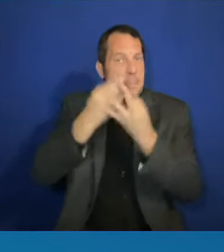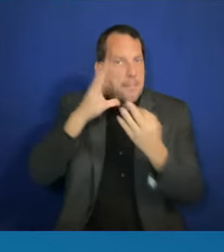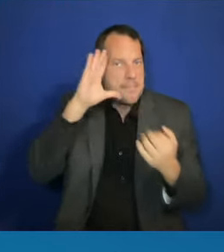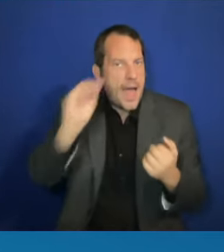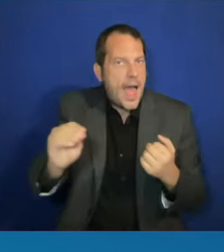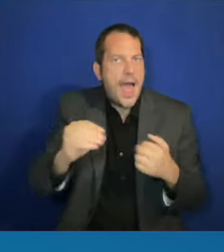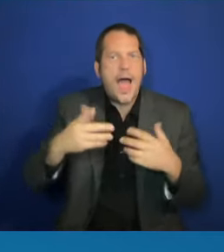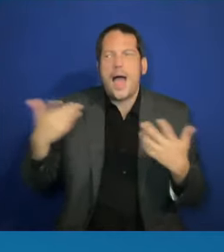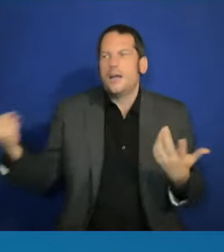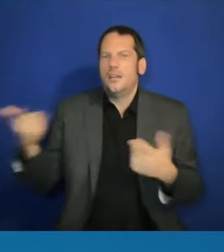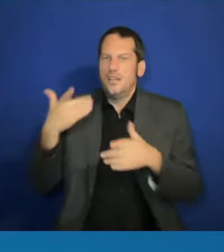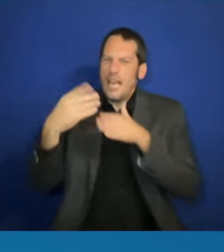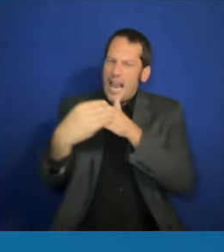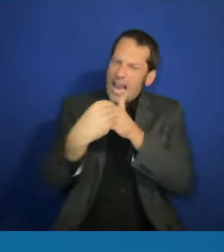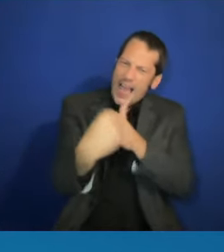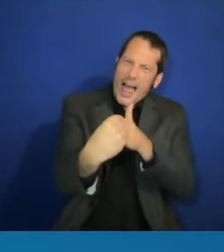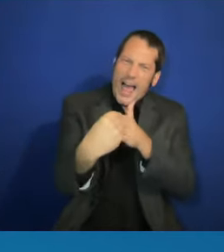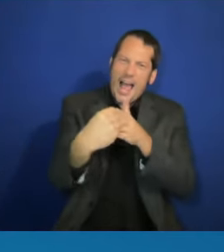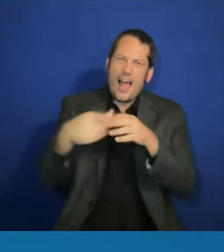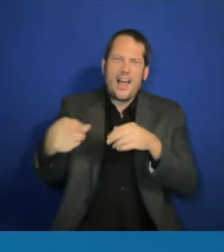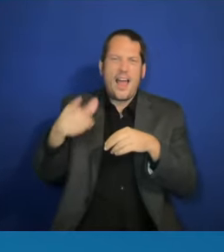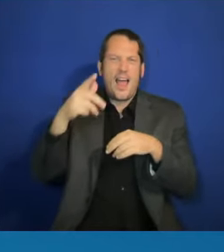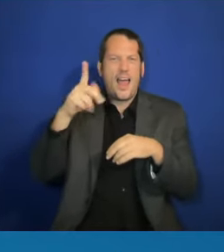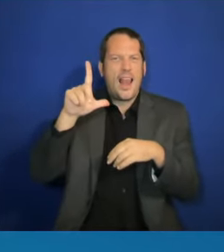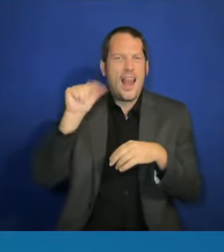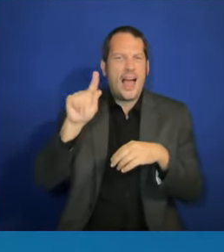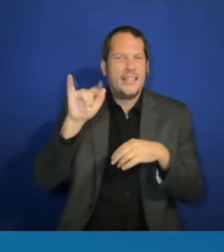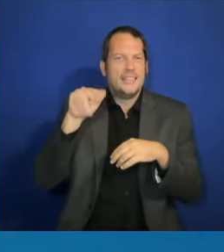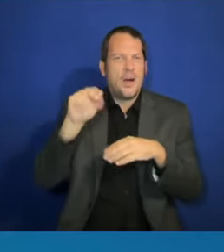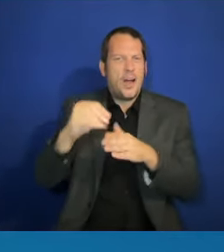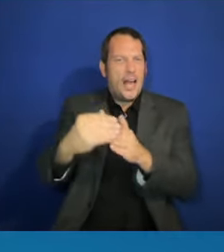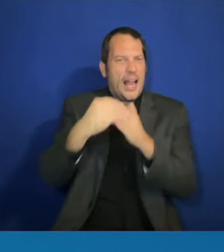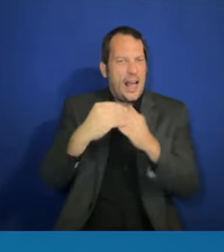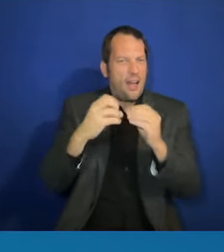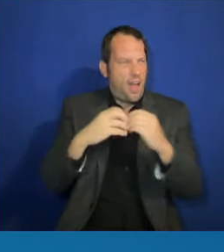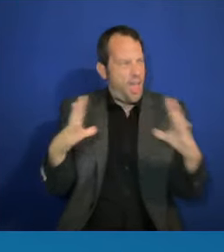un hijo de Colombia y Puerto Rico.